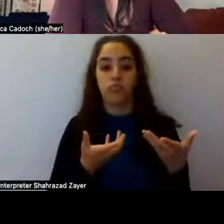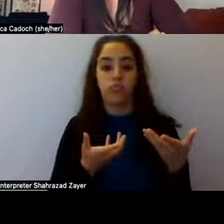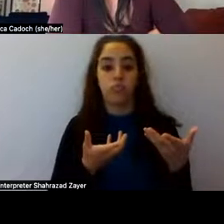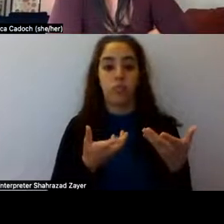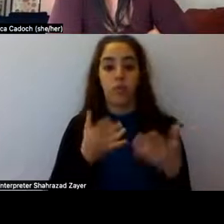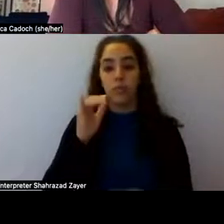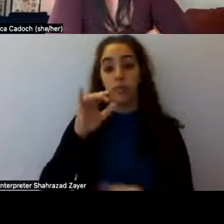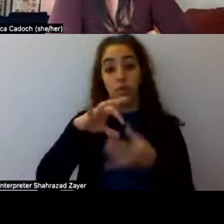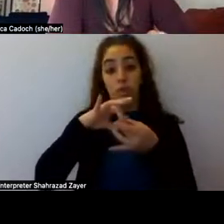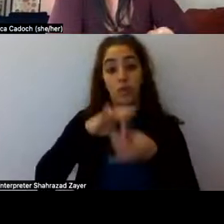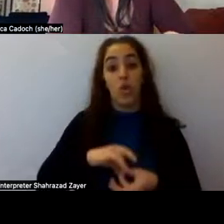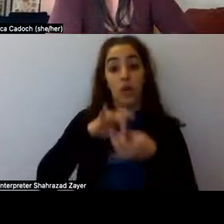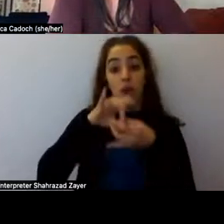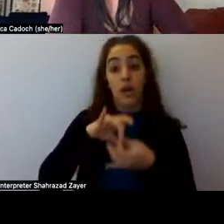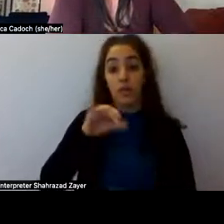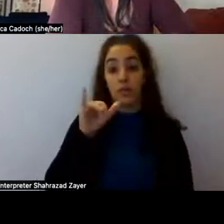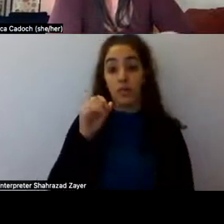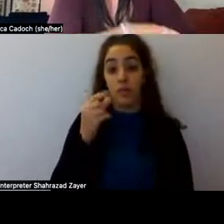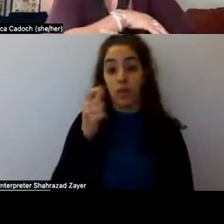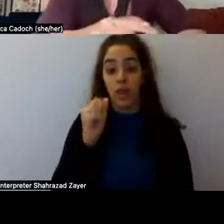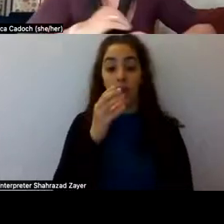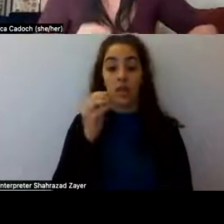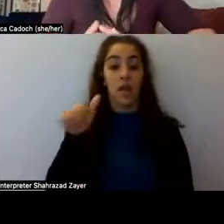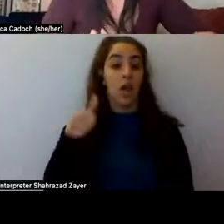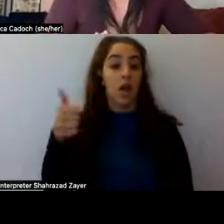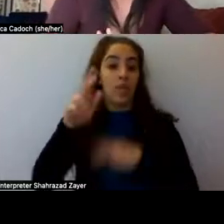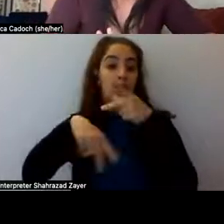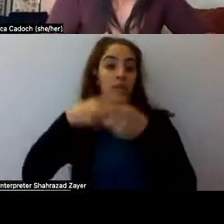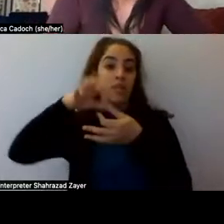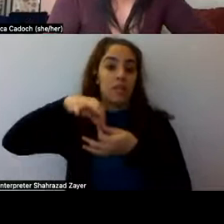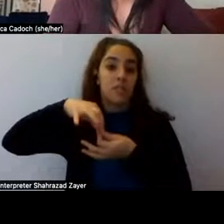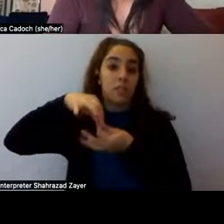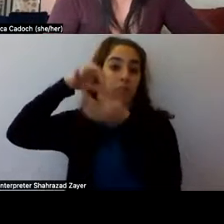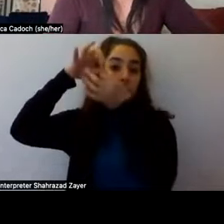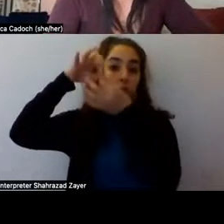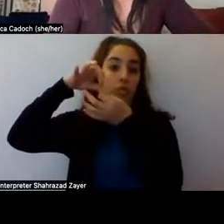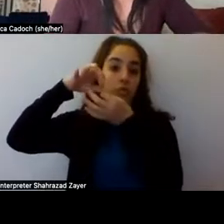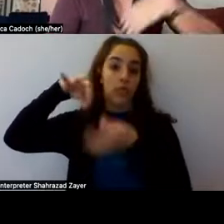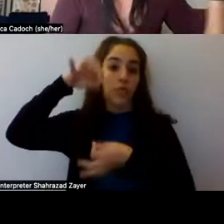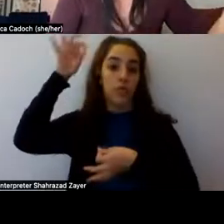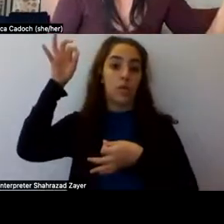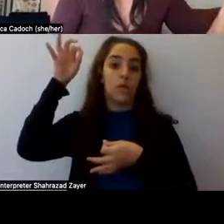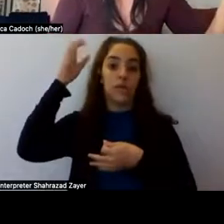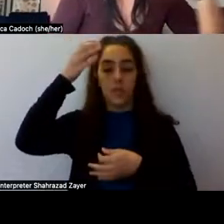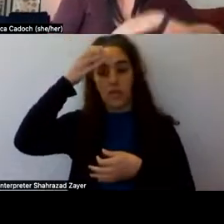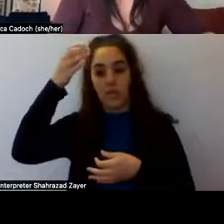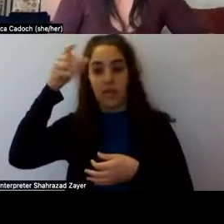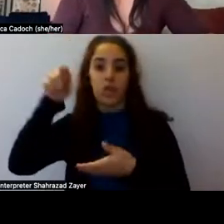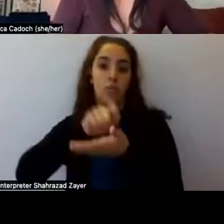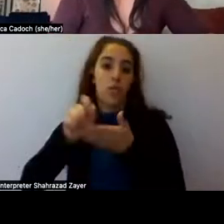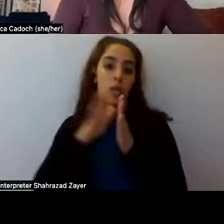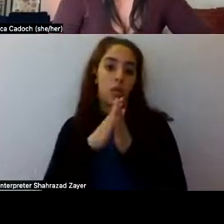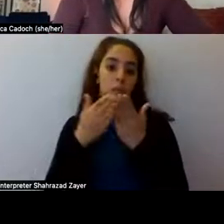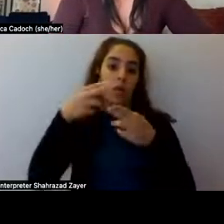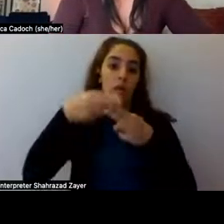yoga and other spiritual concepts, um, he wrote a book called Be Here Now, um, but before that he was a psychiatrist